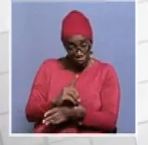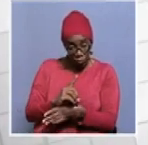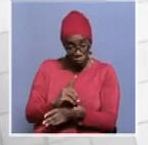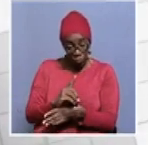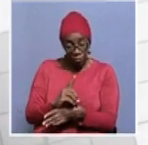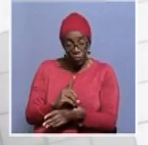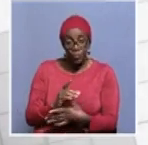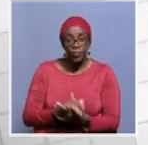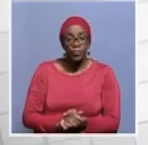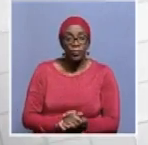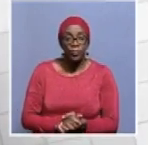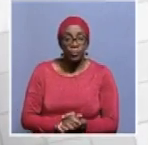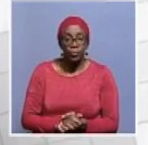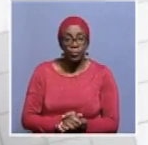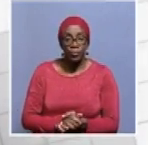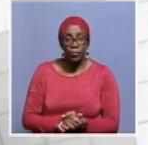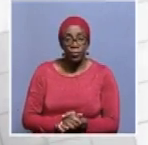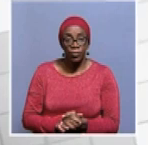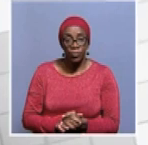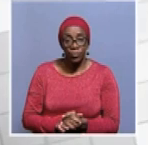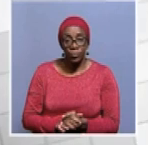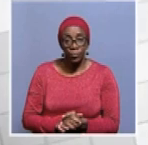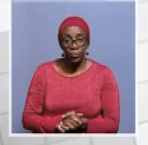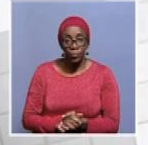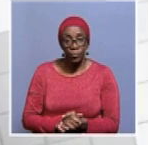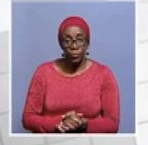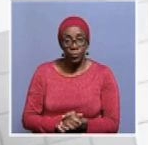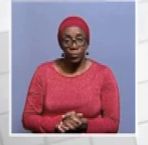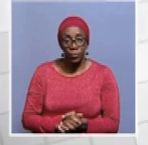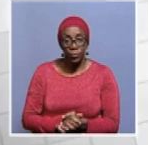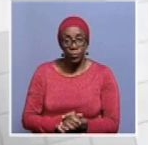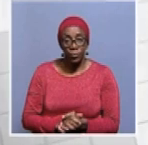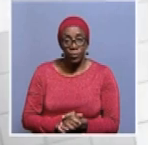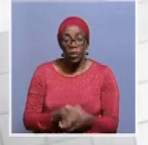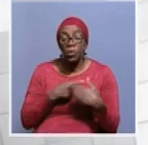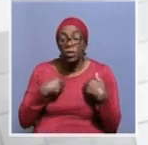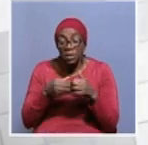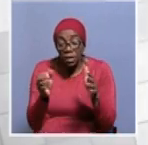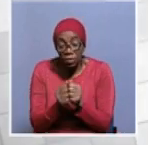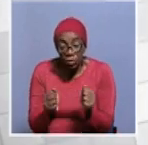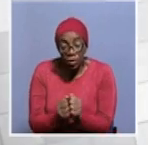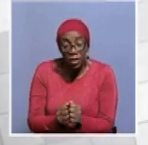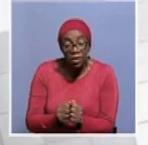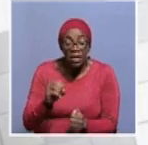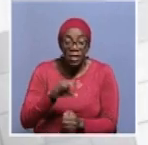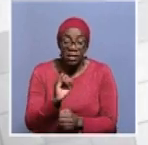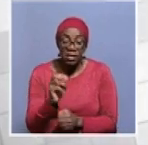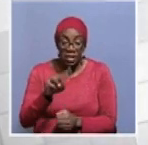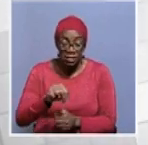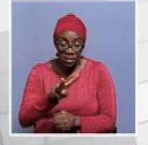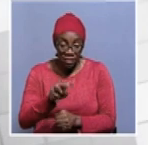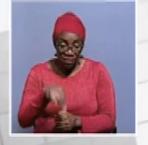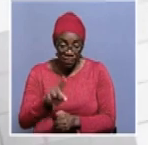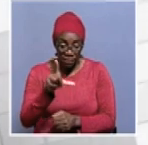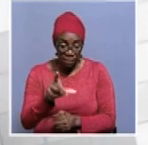with um the singular family the singular family are going to